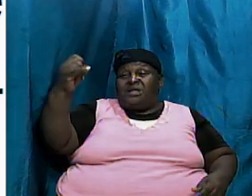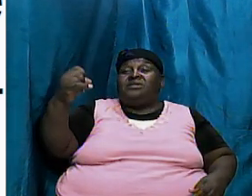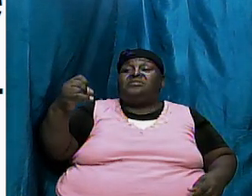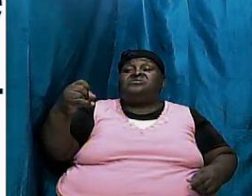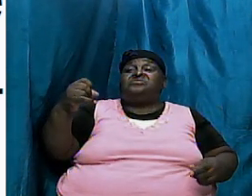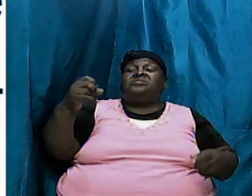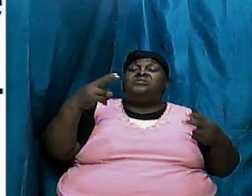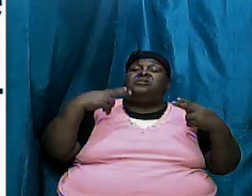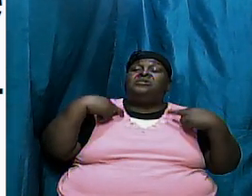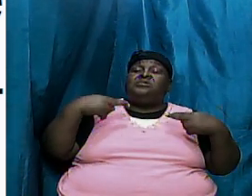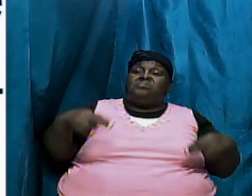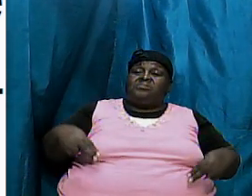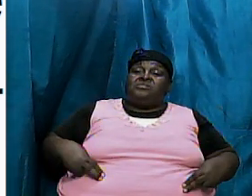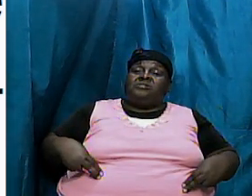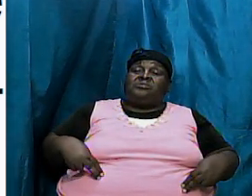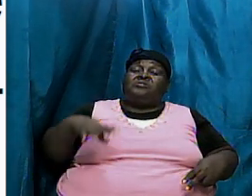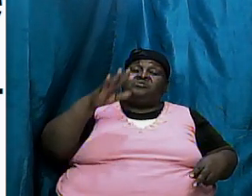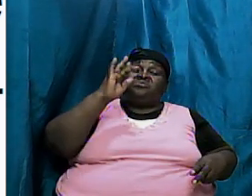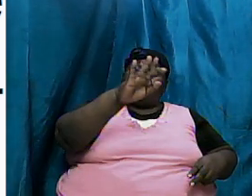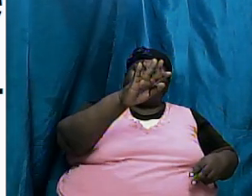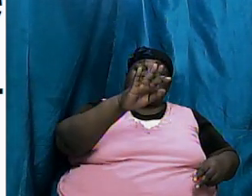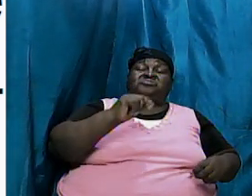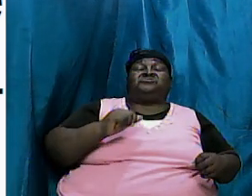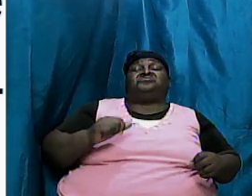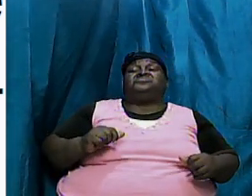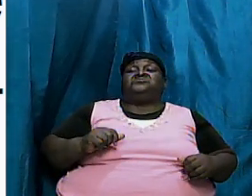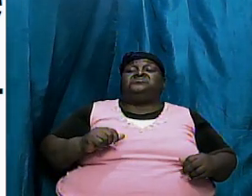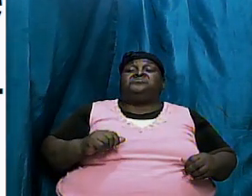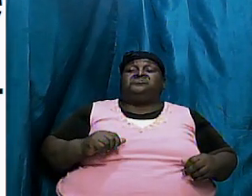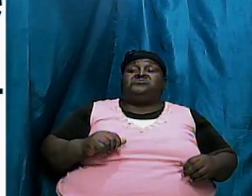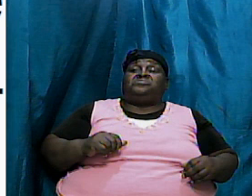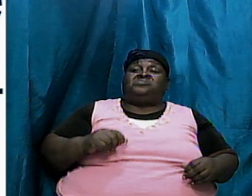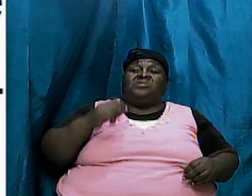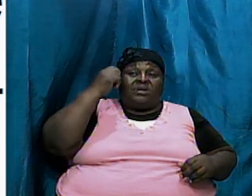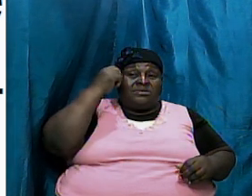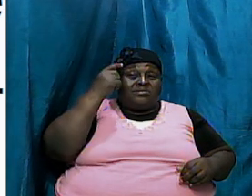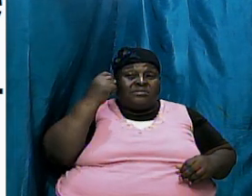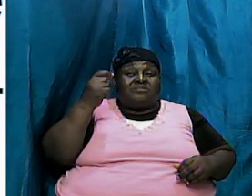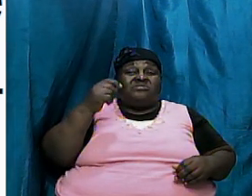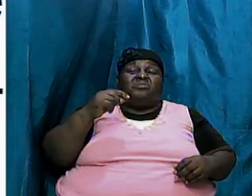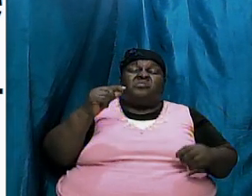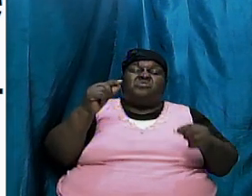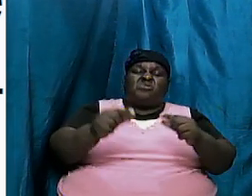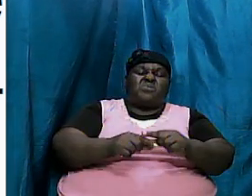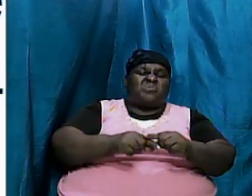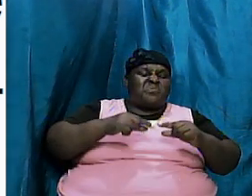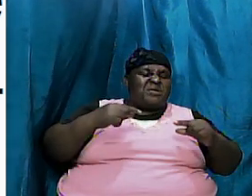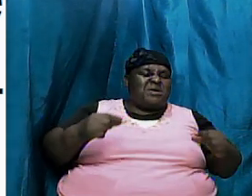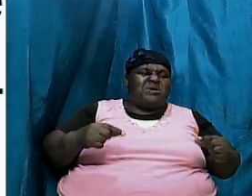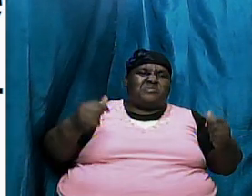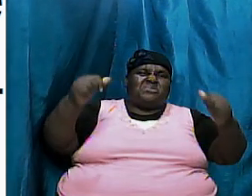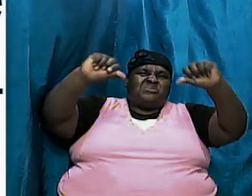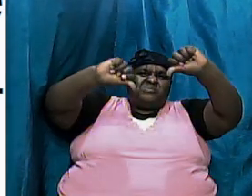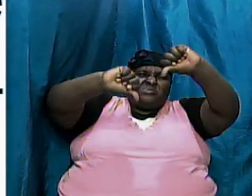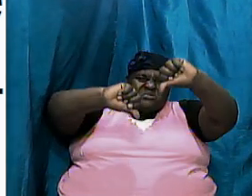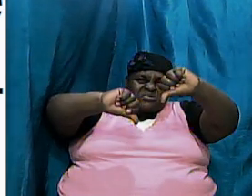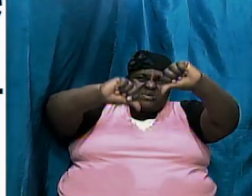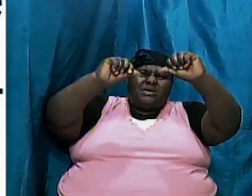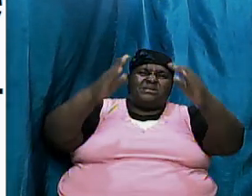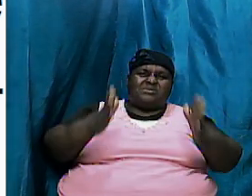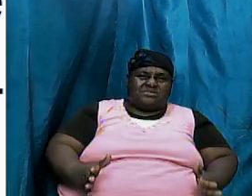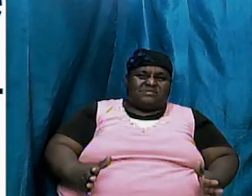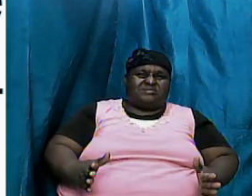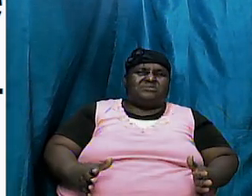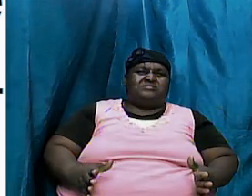unable to see and to touch and to fathom and so some of the greatest scientists around are literally on a